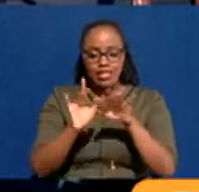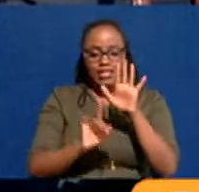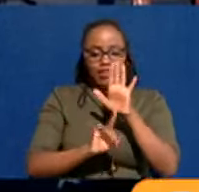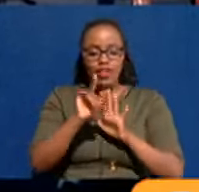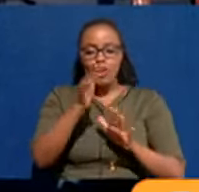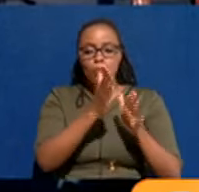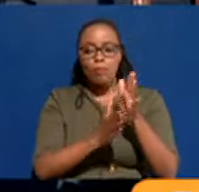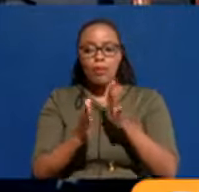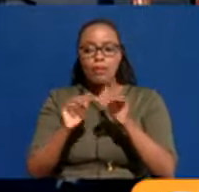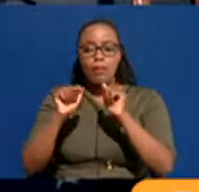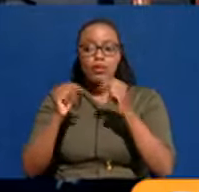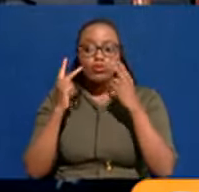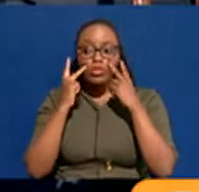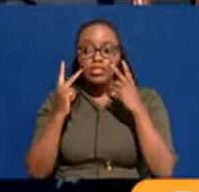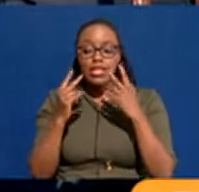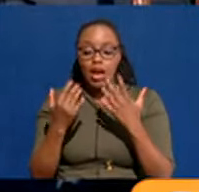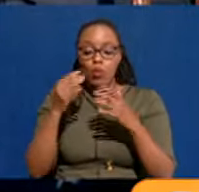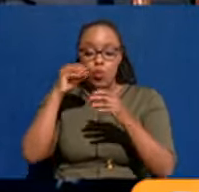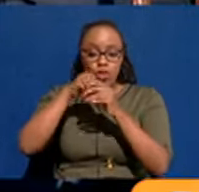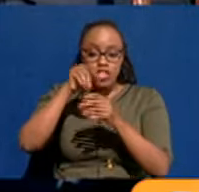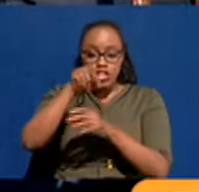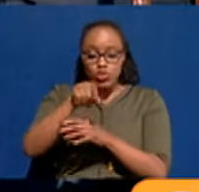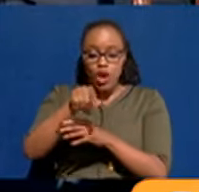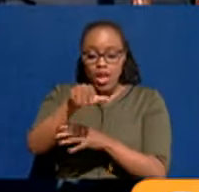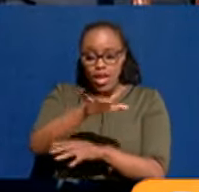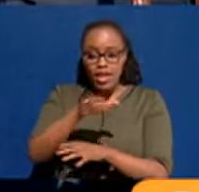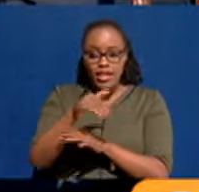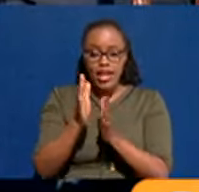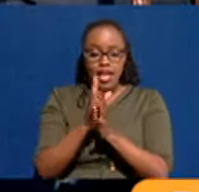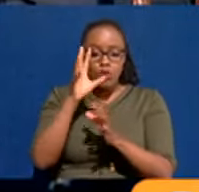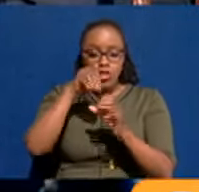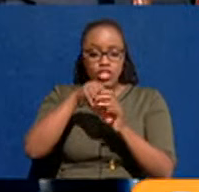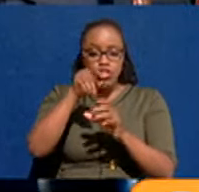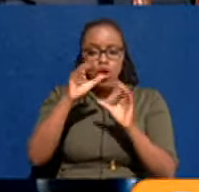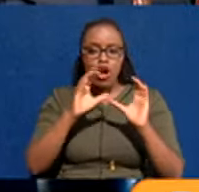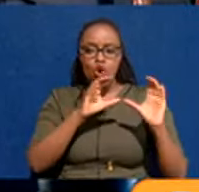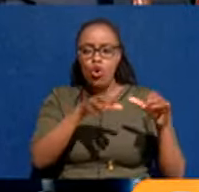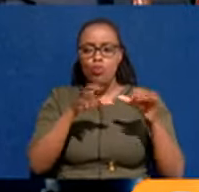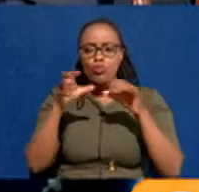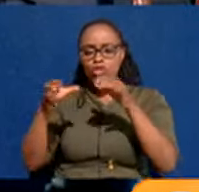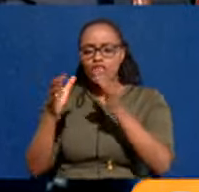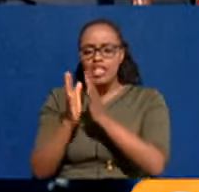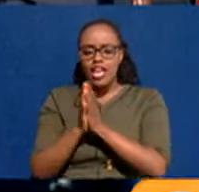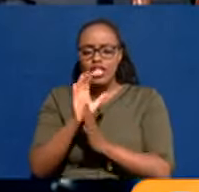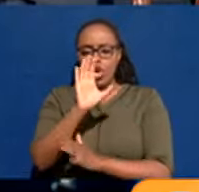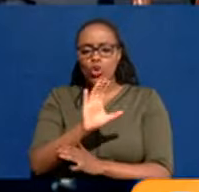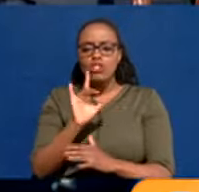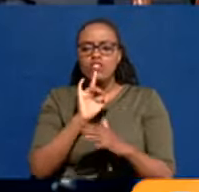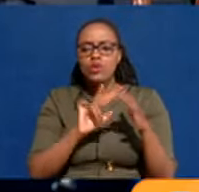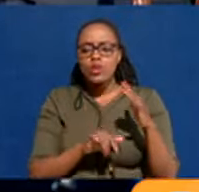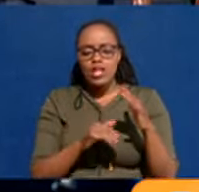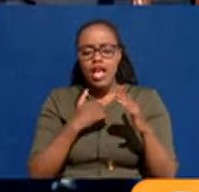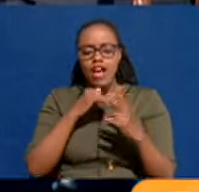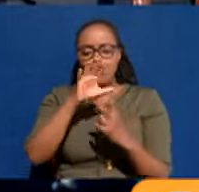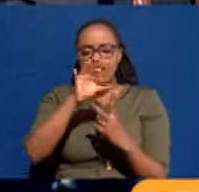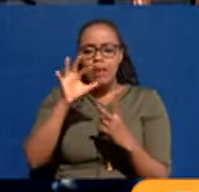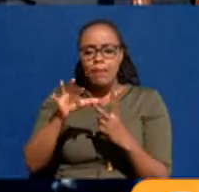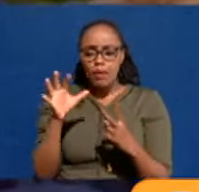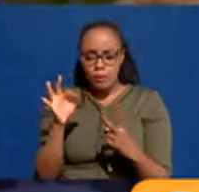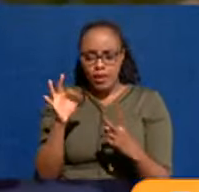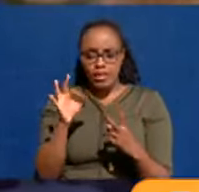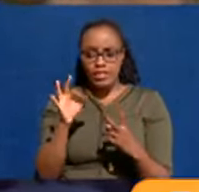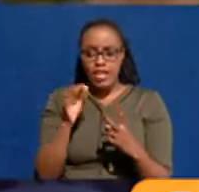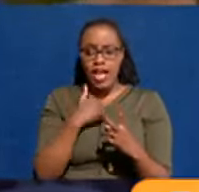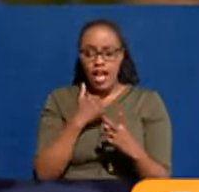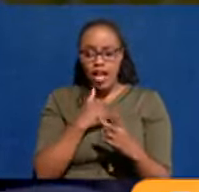You will be able to sit within your estates, within your communities, within your constituencies to say this is our priority in Langata.